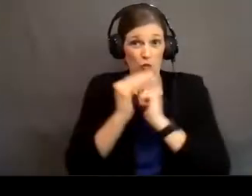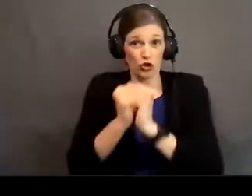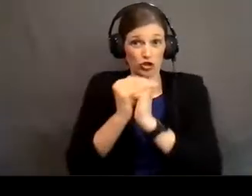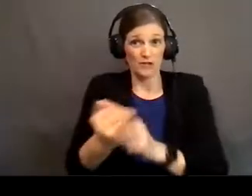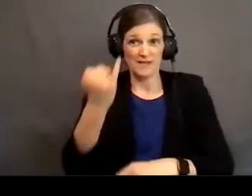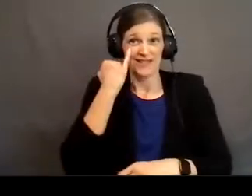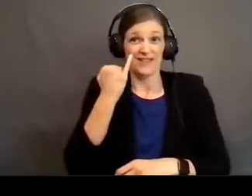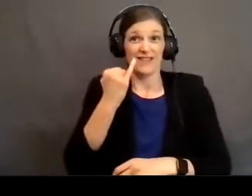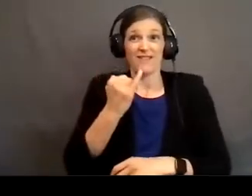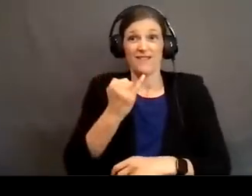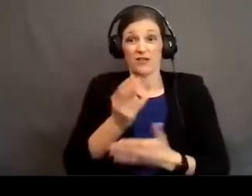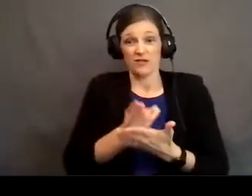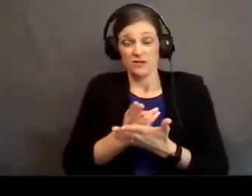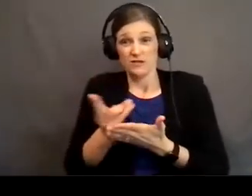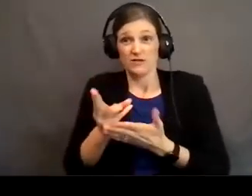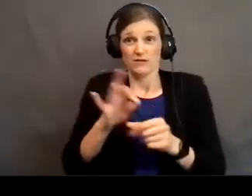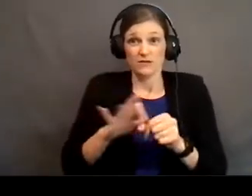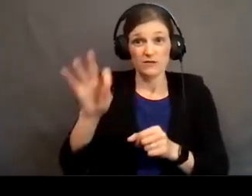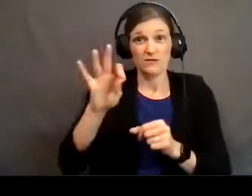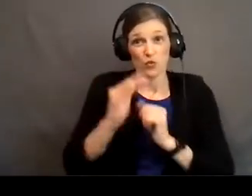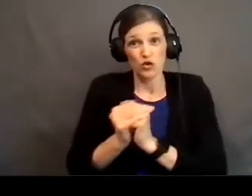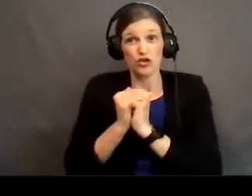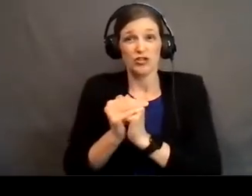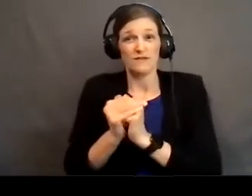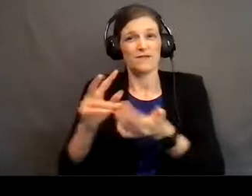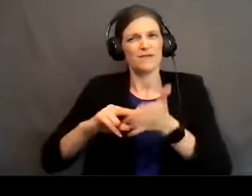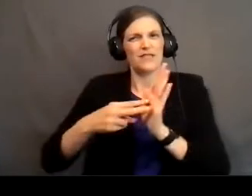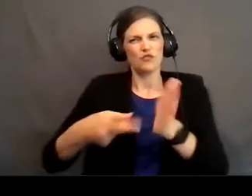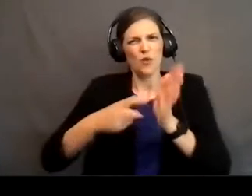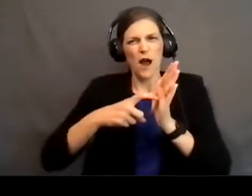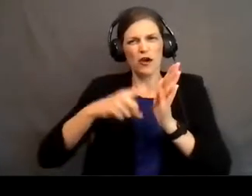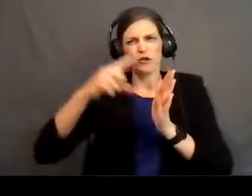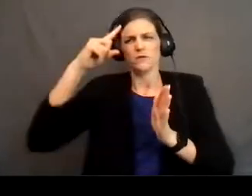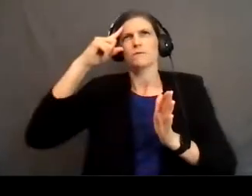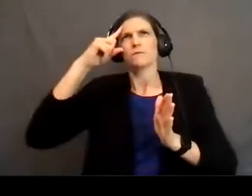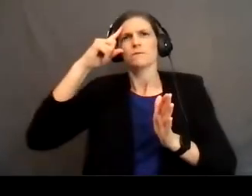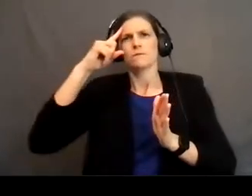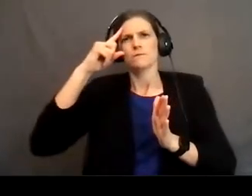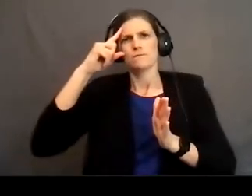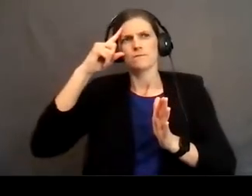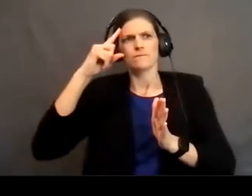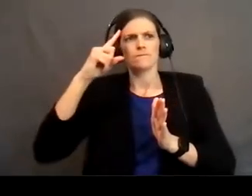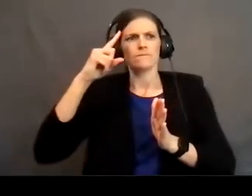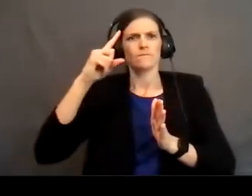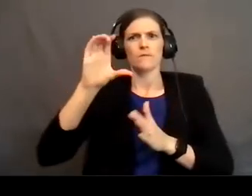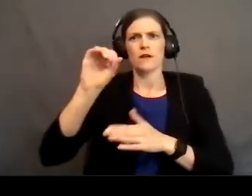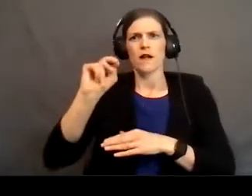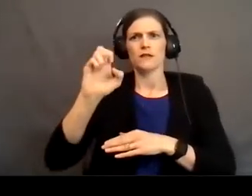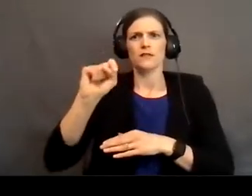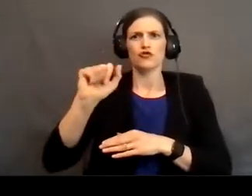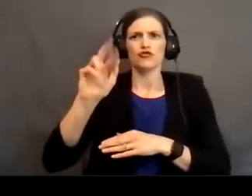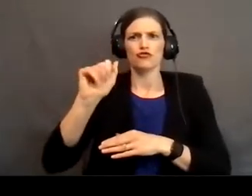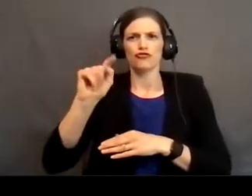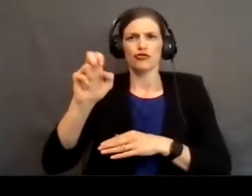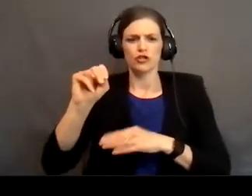worship in spirit and in truth, it means it requires concentration. If we are to truly worship with our minds as well as our hearts,